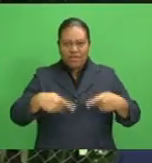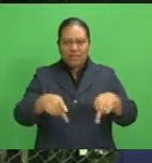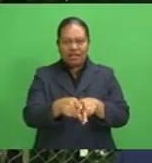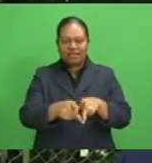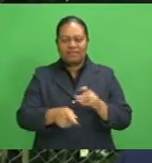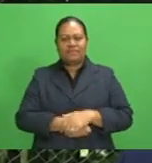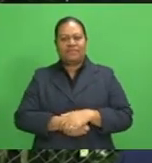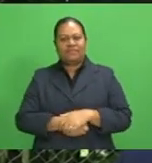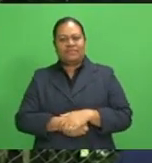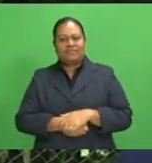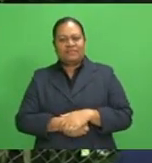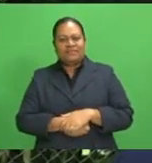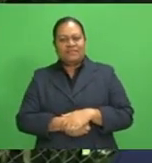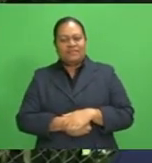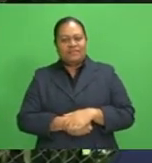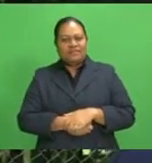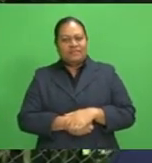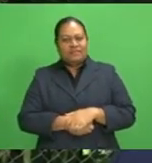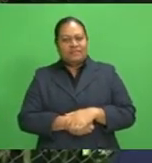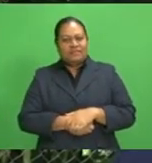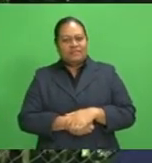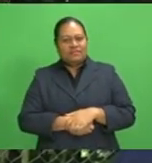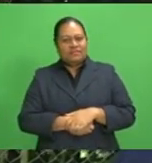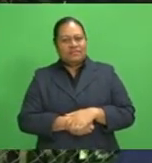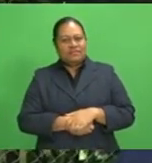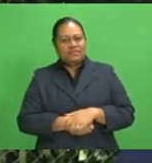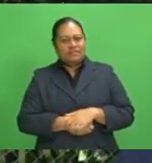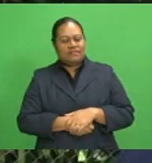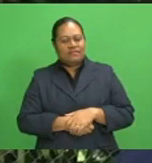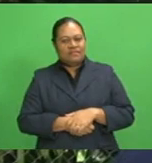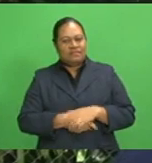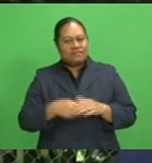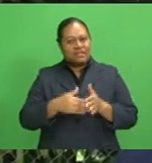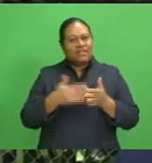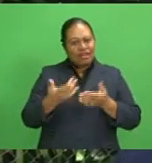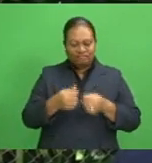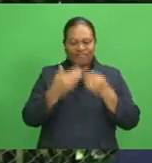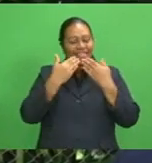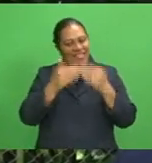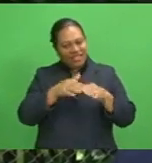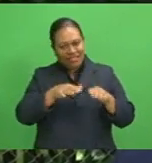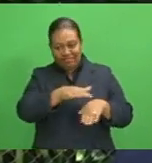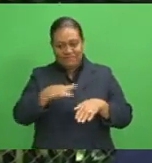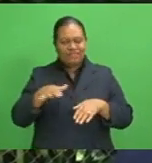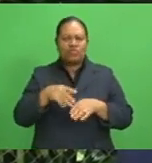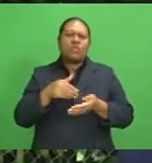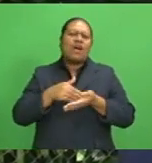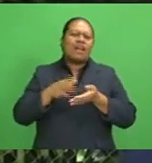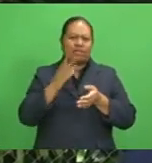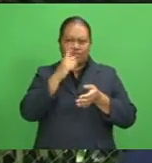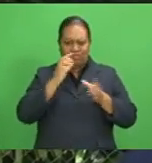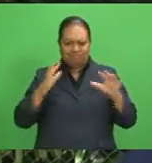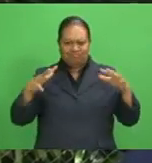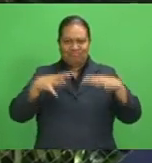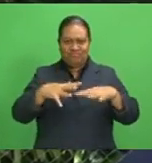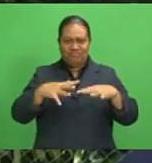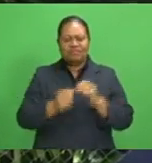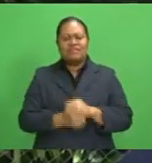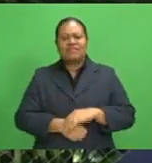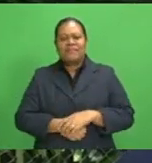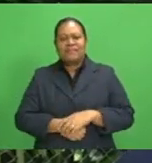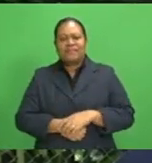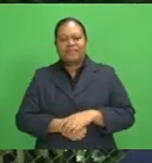also take them for the allowing crowd, although there are requirements to be followed and